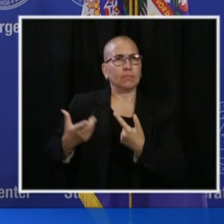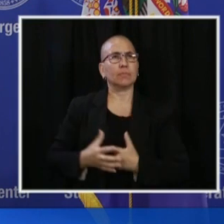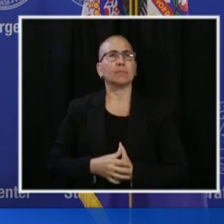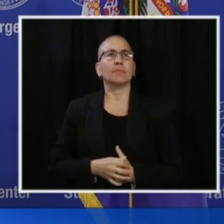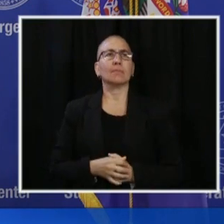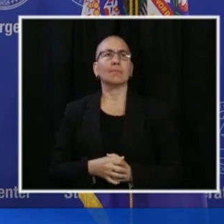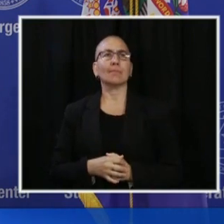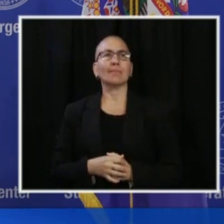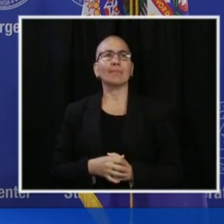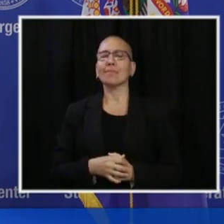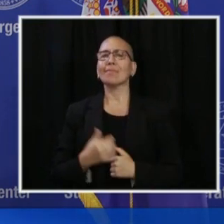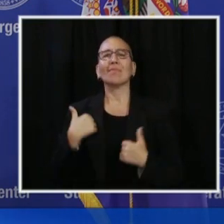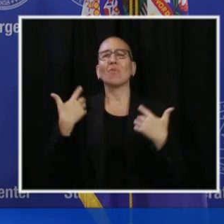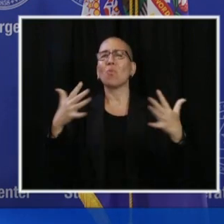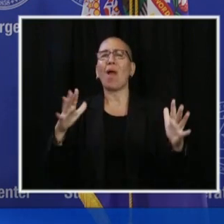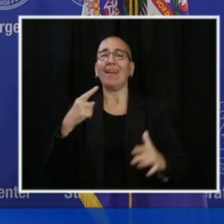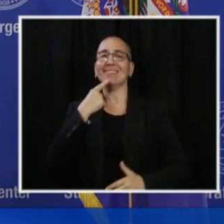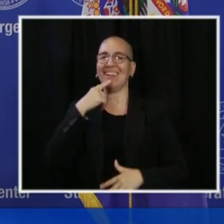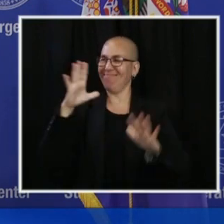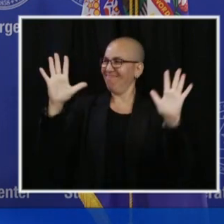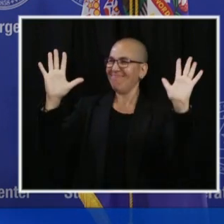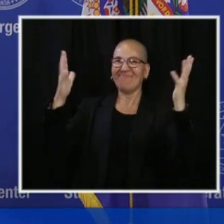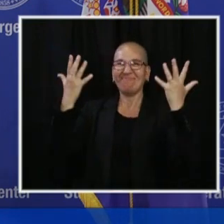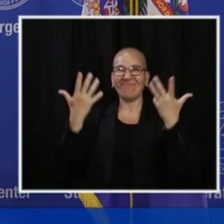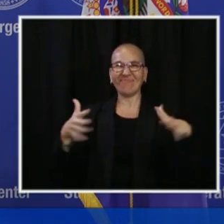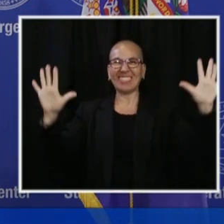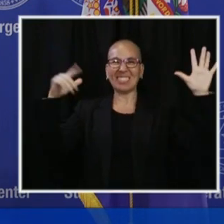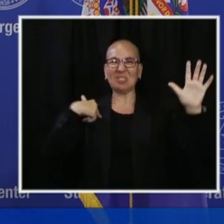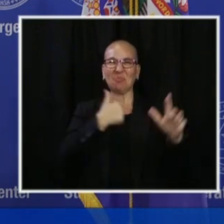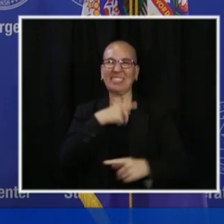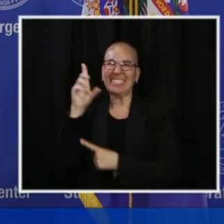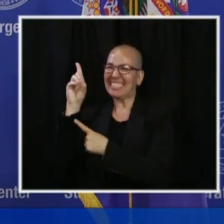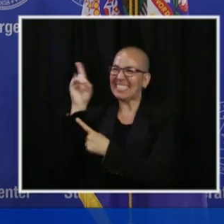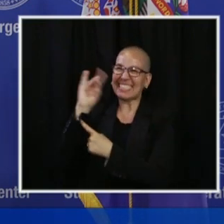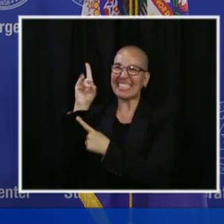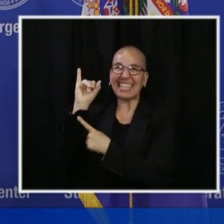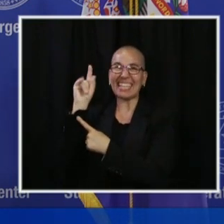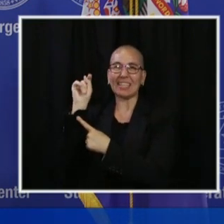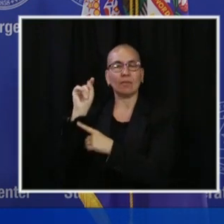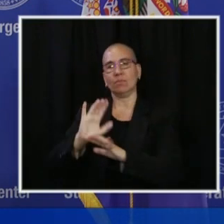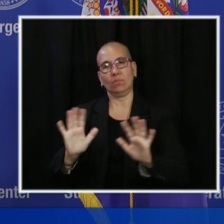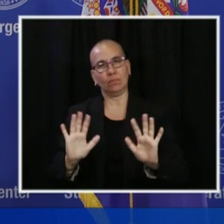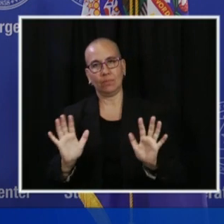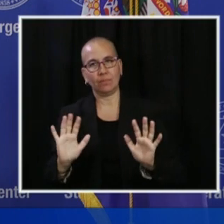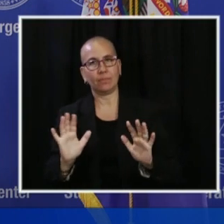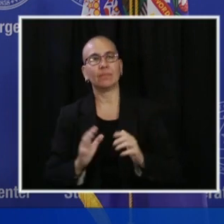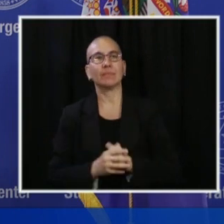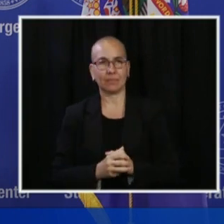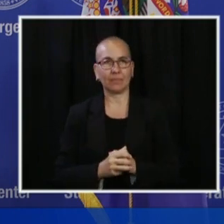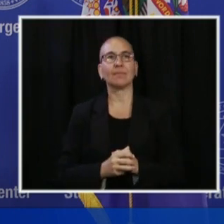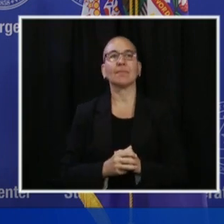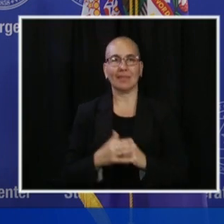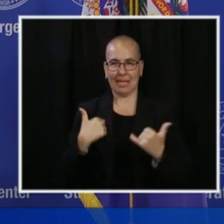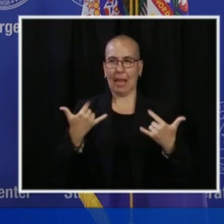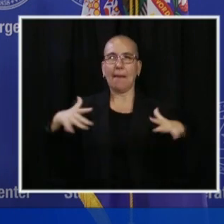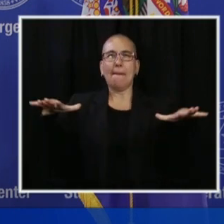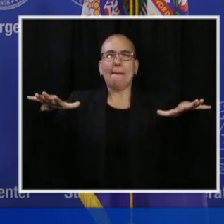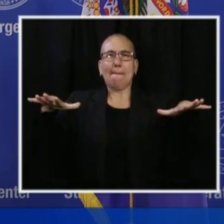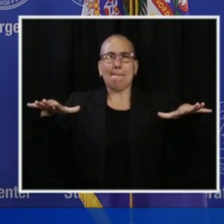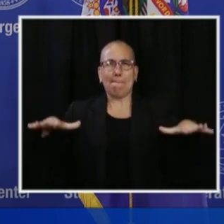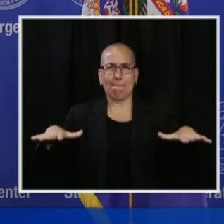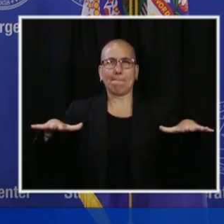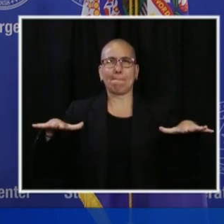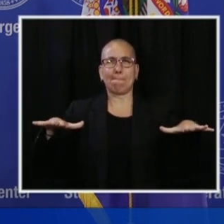over, but I do want to paint a picture that I think we as Minnesotans have regrounded ourselves in the values that we care about. It looks to me like there's a clear